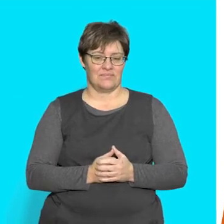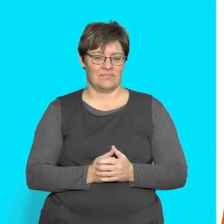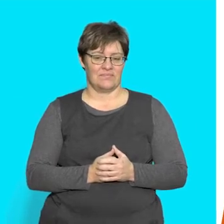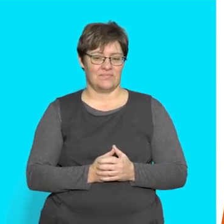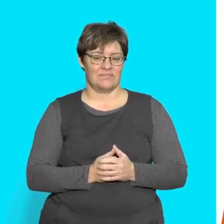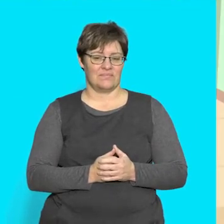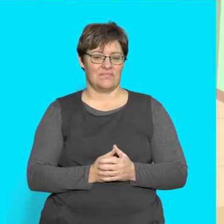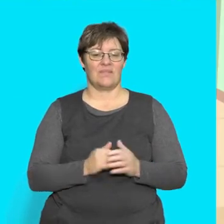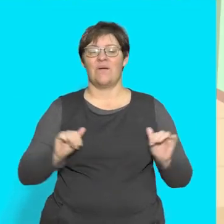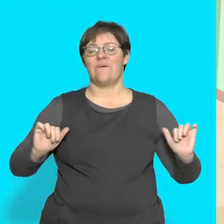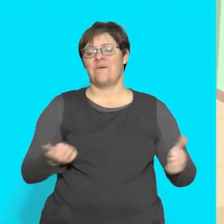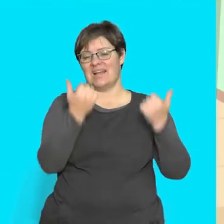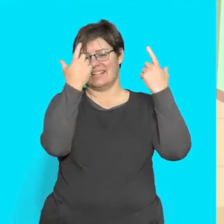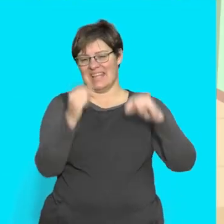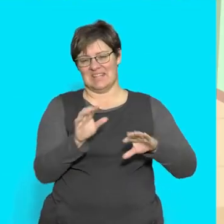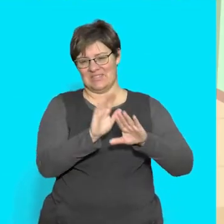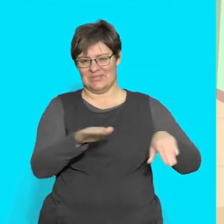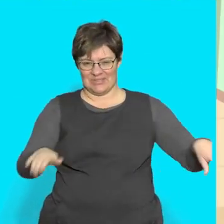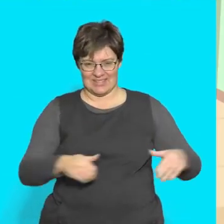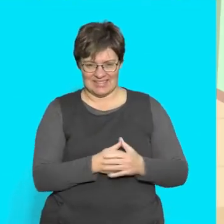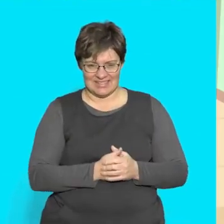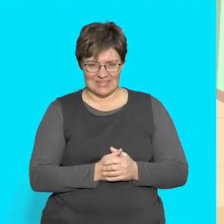Well done, children!